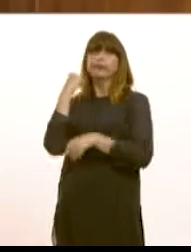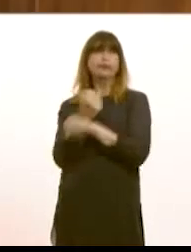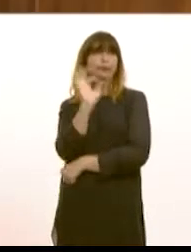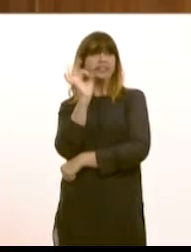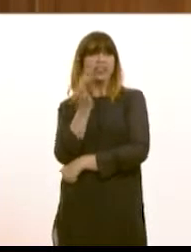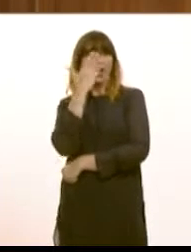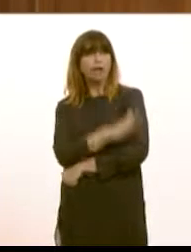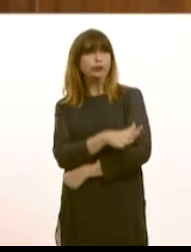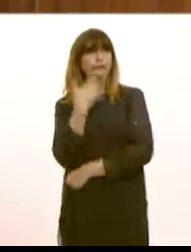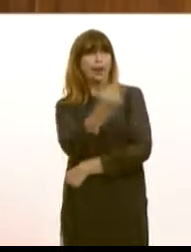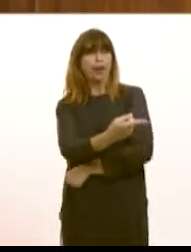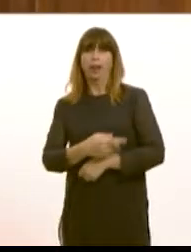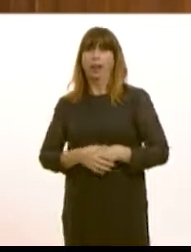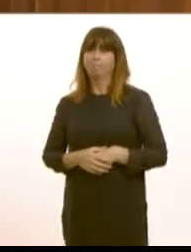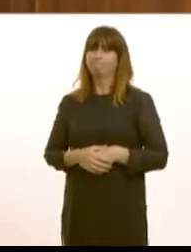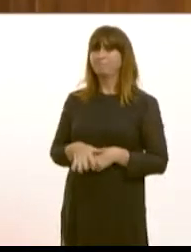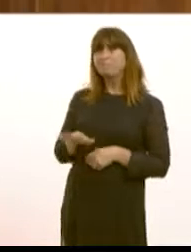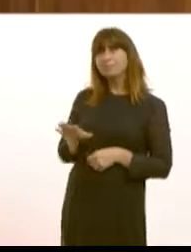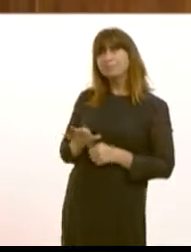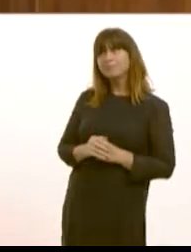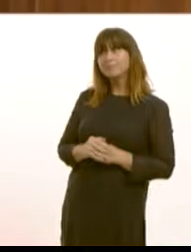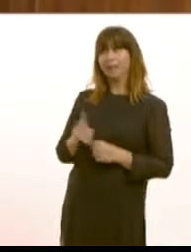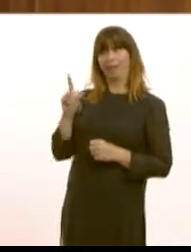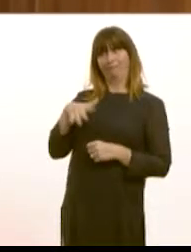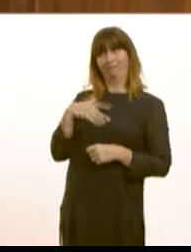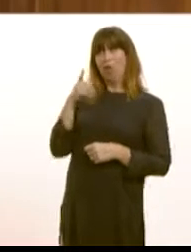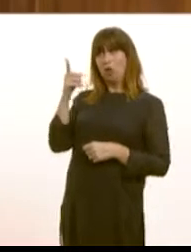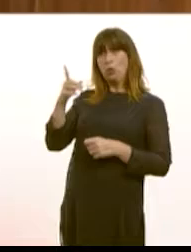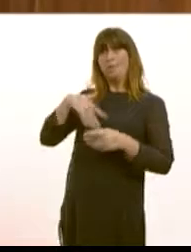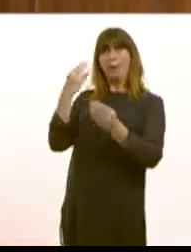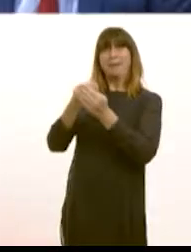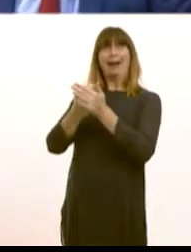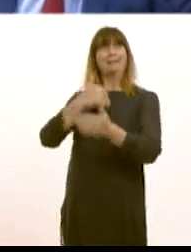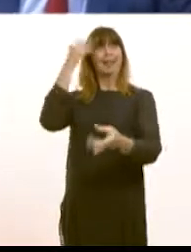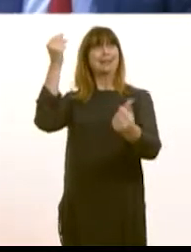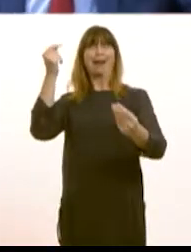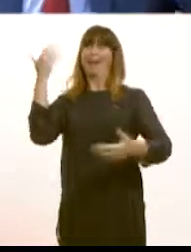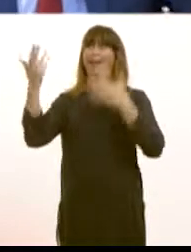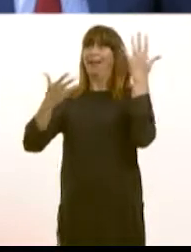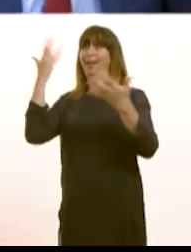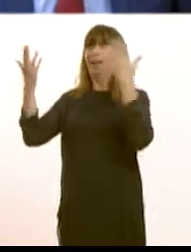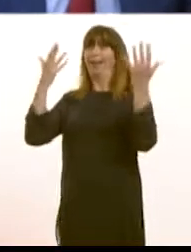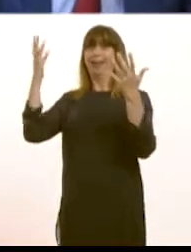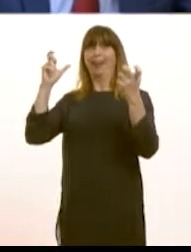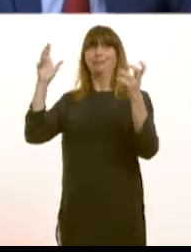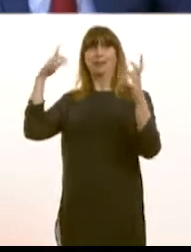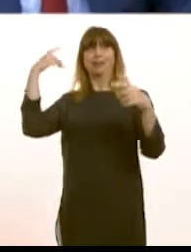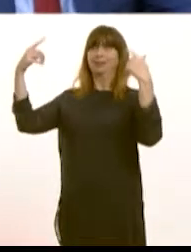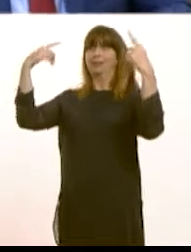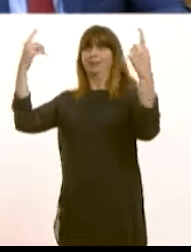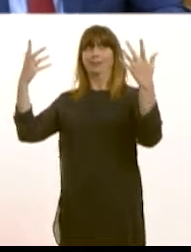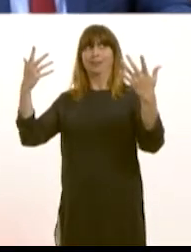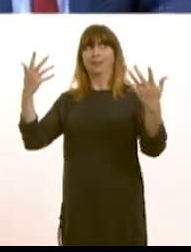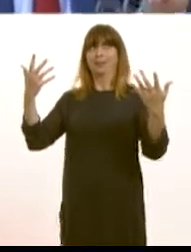Bay. Well, mean, the Member seems to have a particularly delusional view of money, if I may say, because it is a significant financial commitment